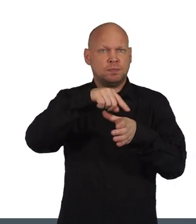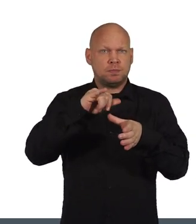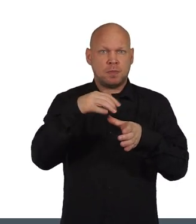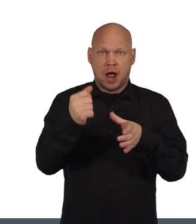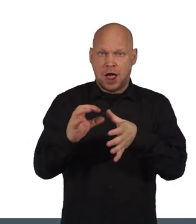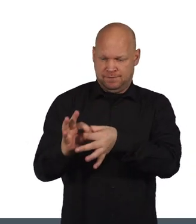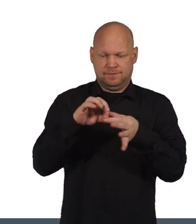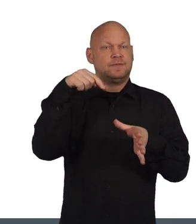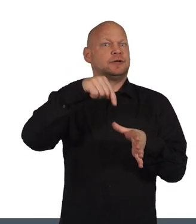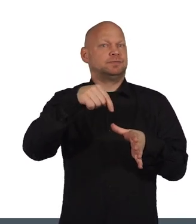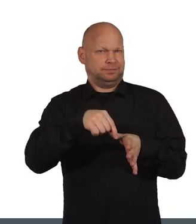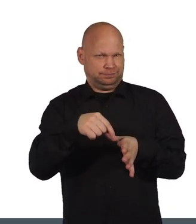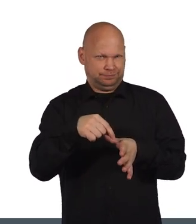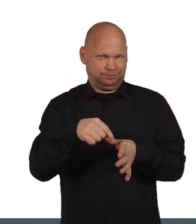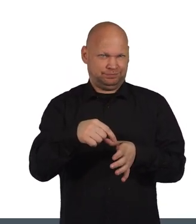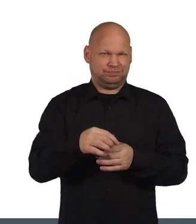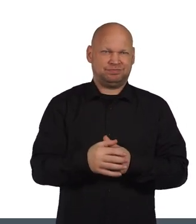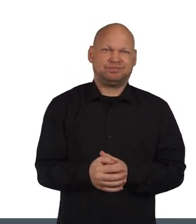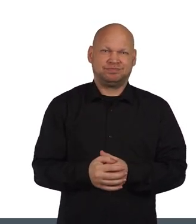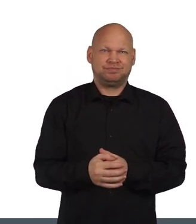has in relation to the outcome.